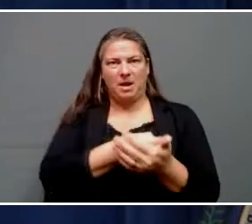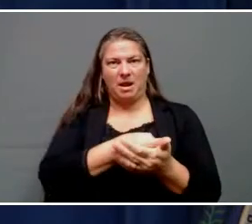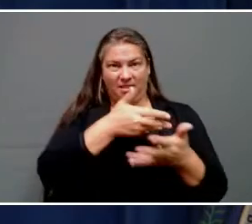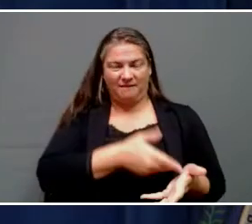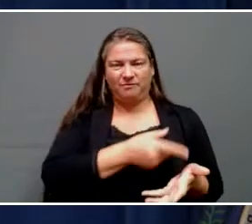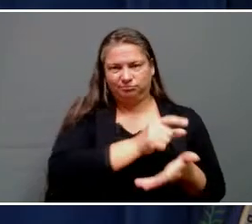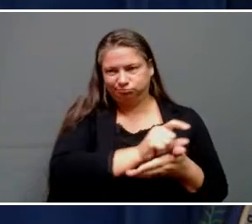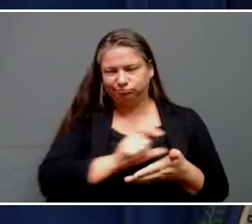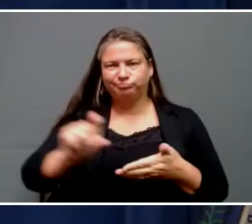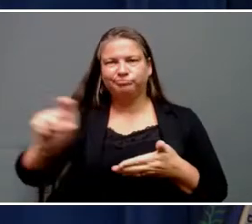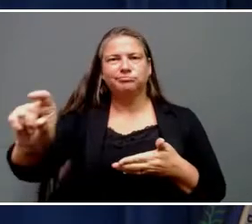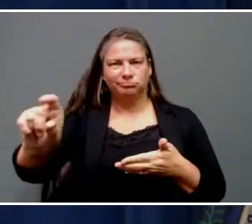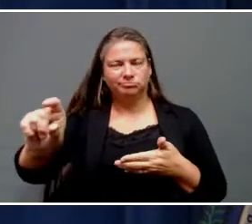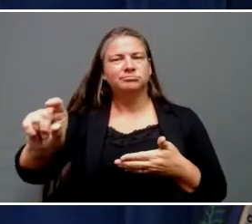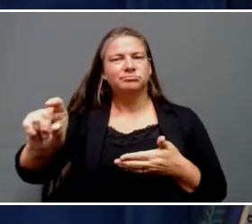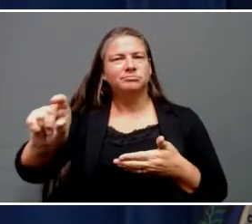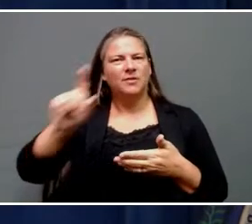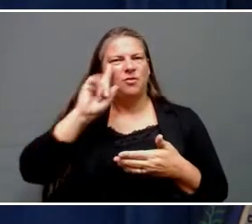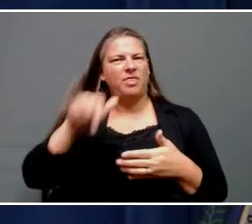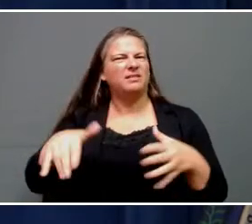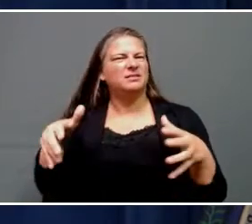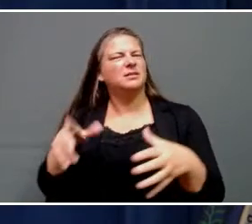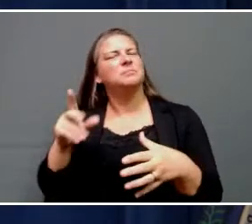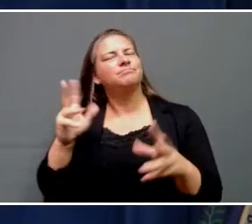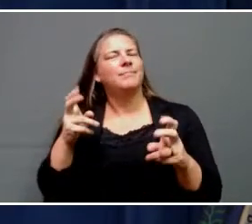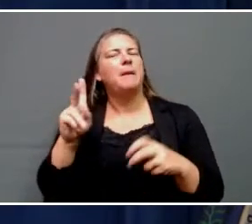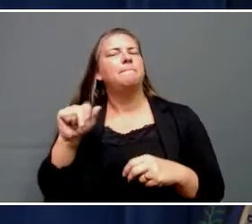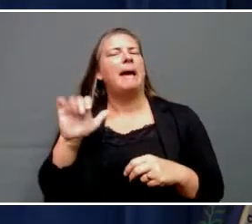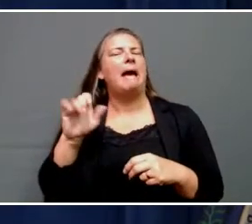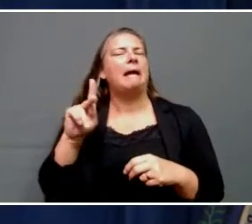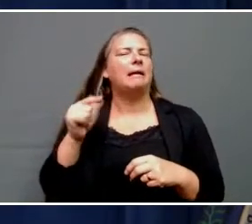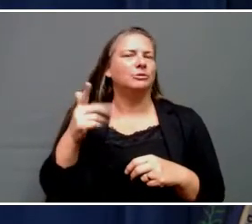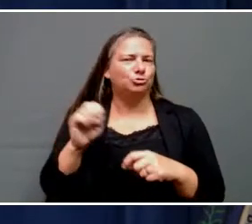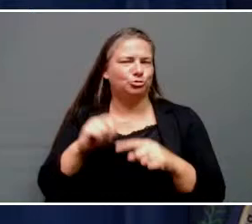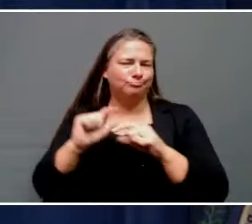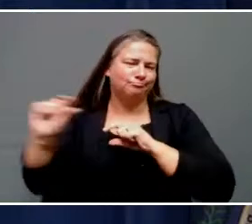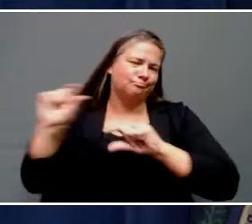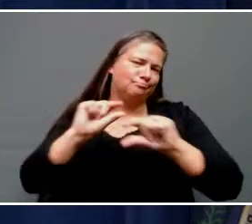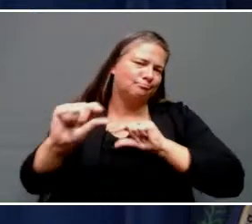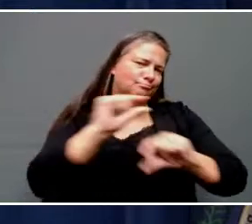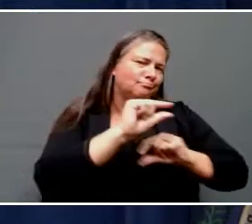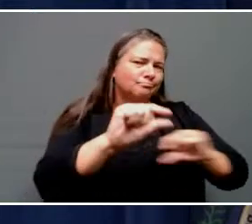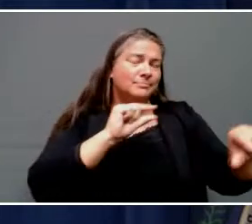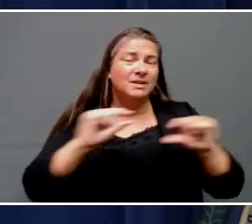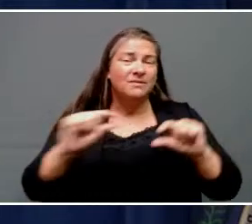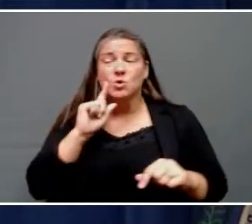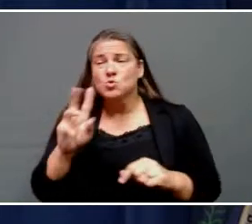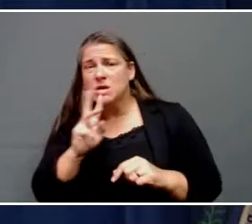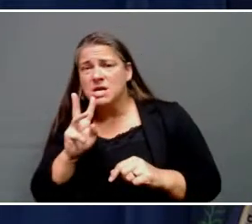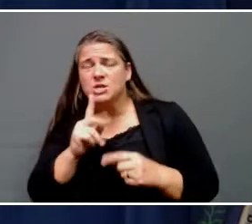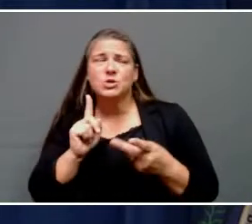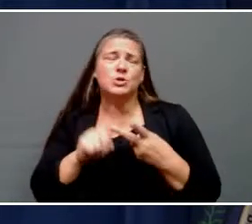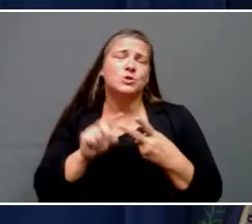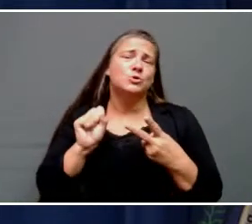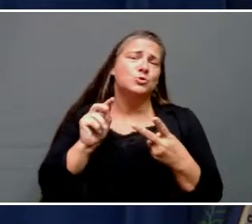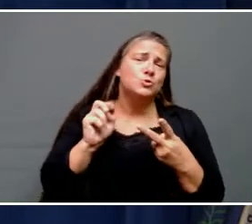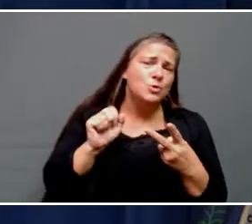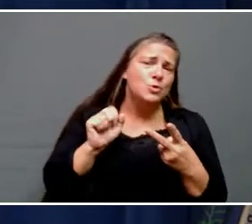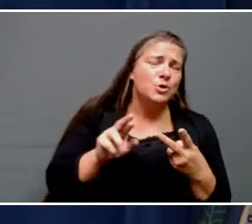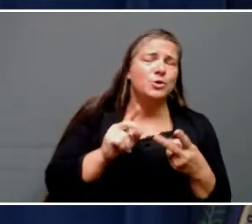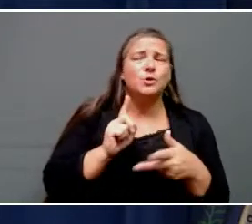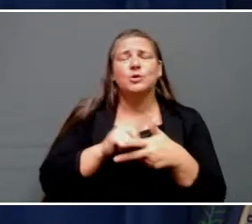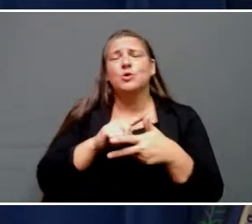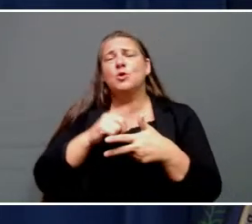this overall package. It goes towards water and sewer infrastructure projects, the building of replacement school facilities,